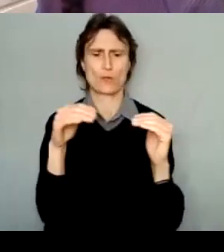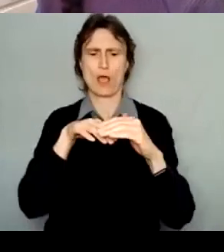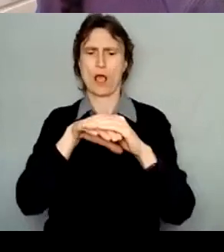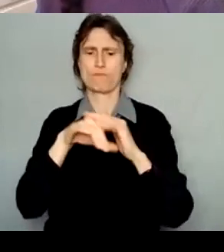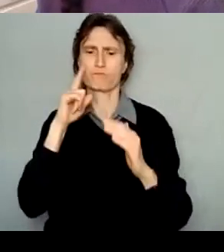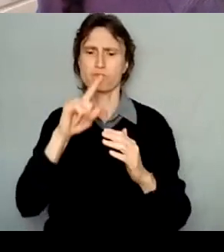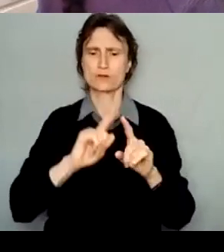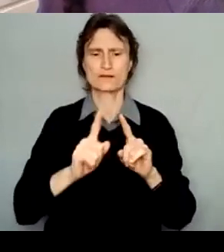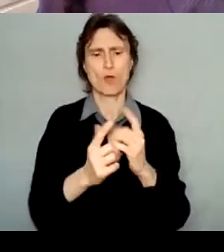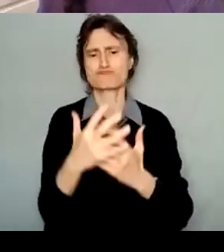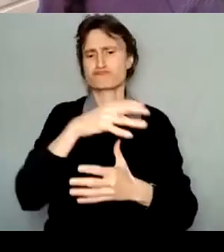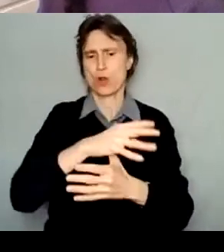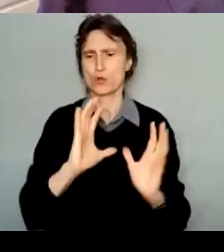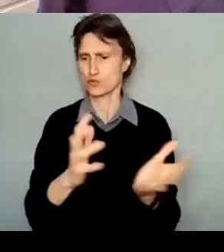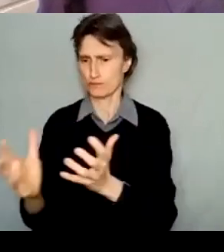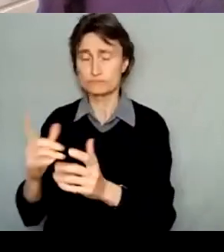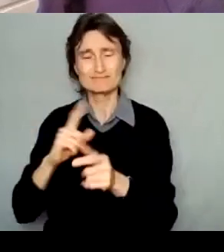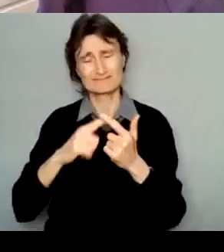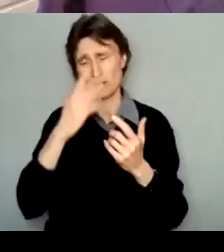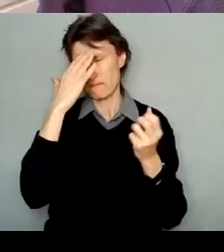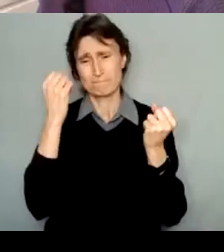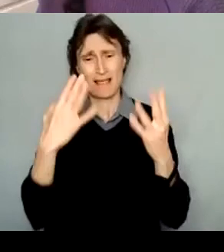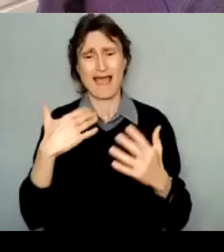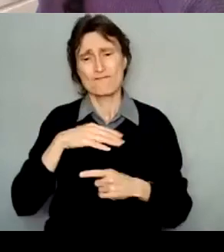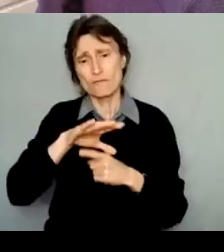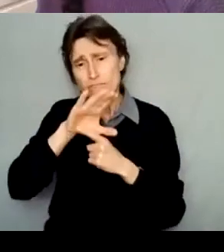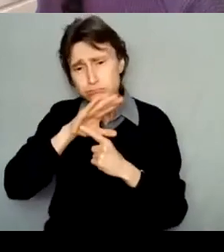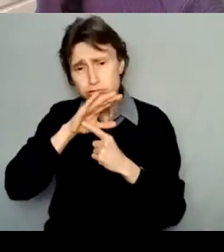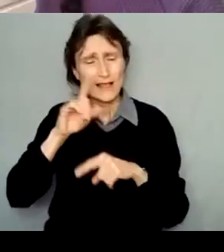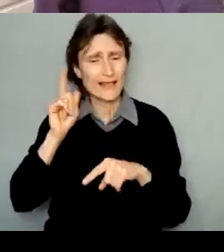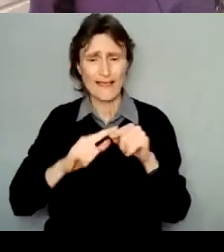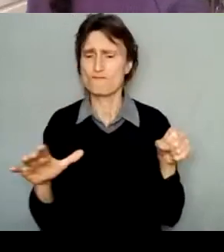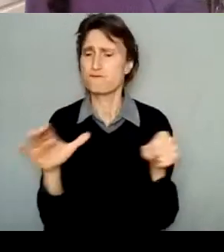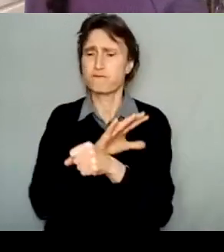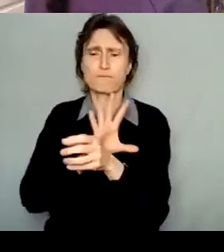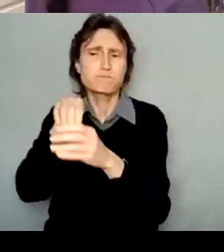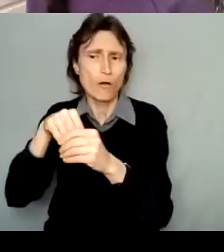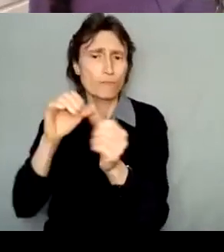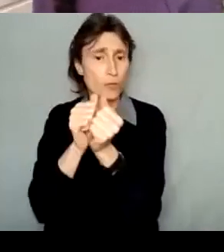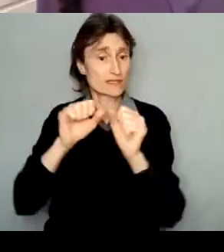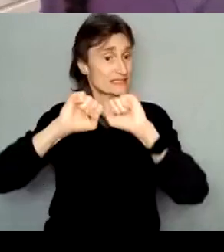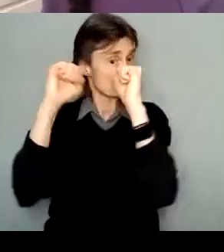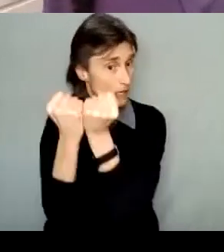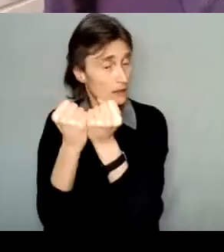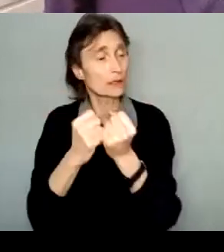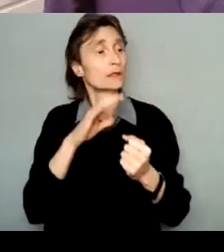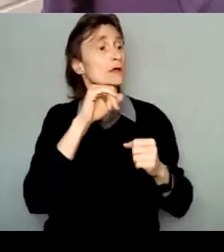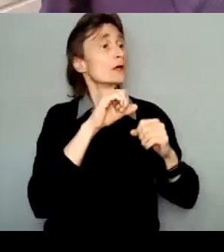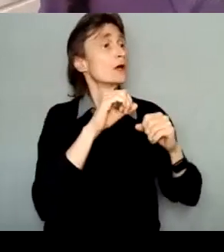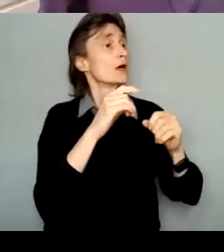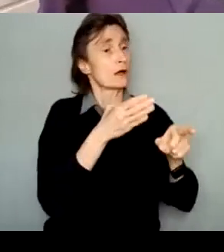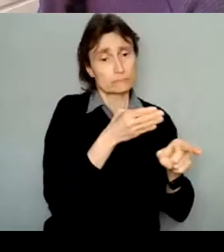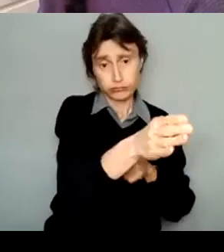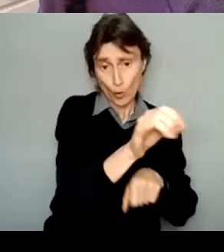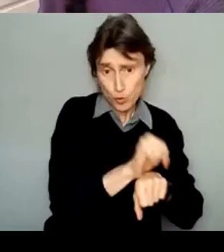are many barriers to access and full participation in our society sector and in granting, which have historically disadvantaged